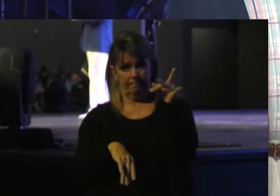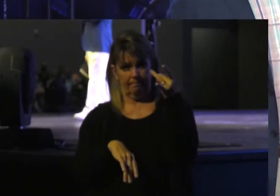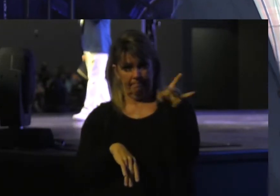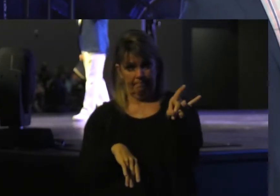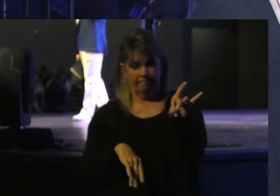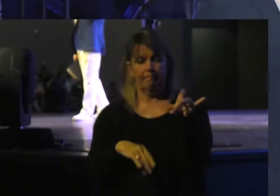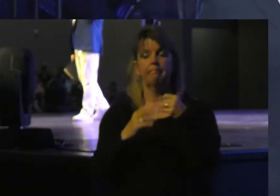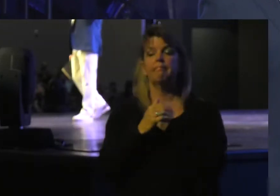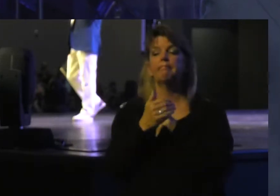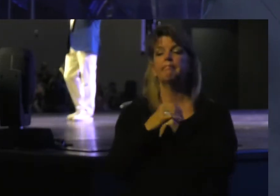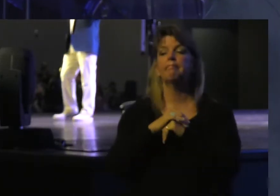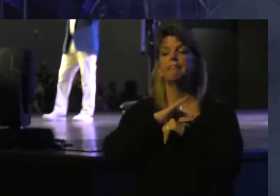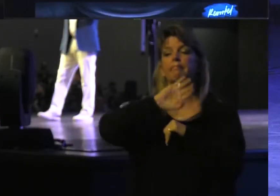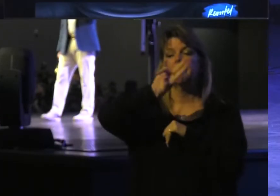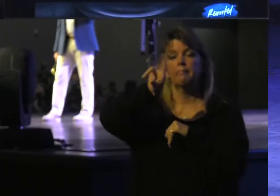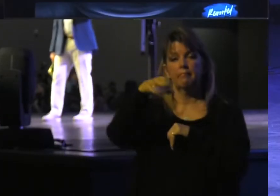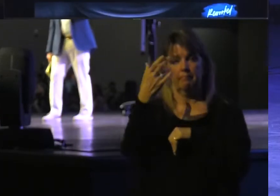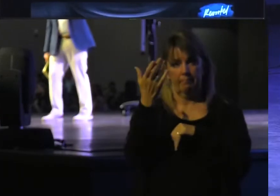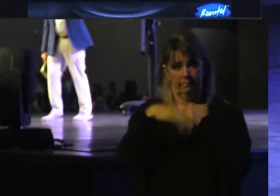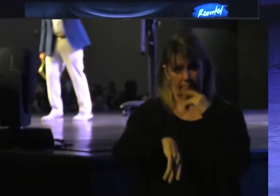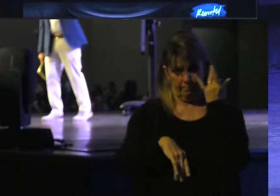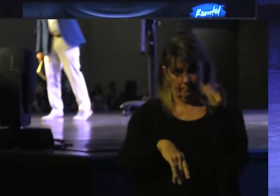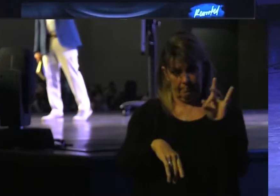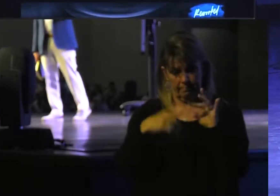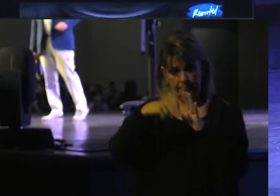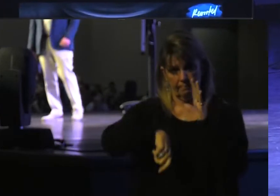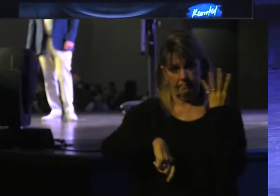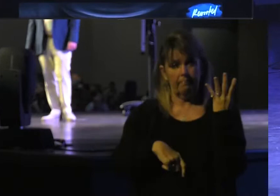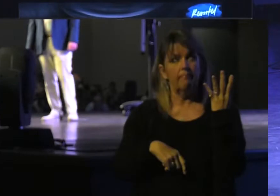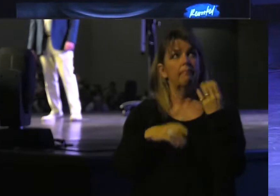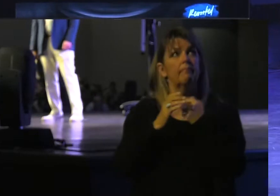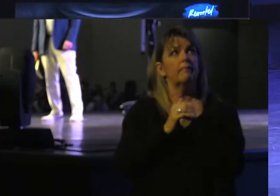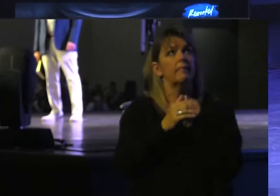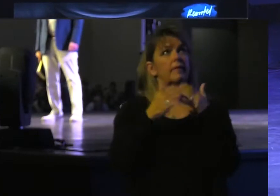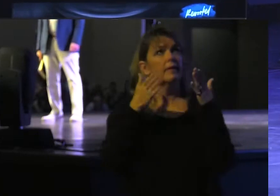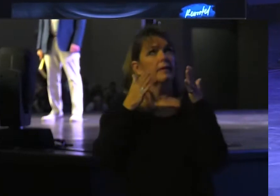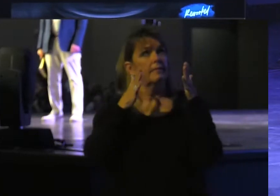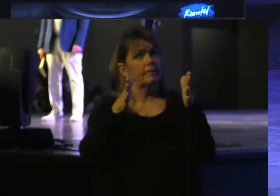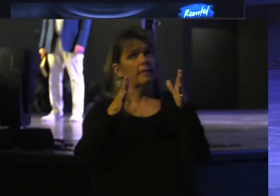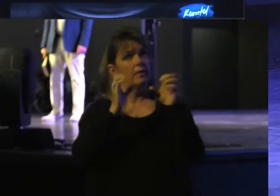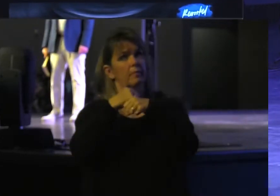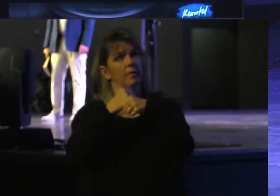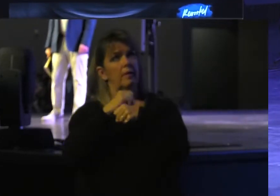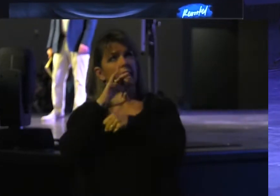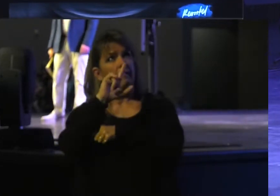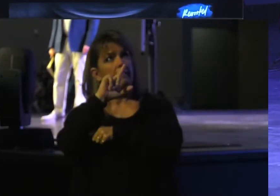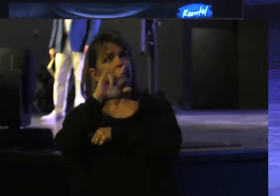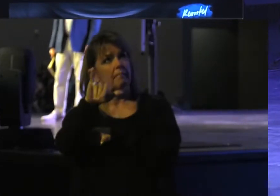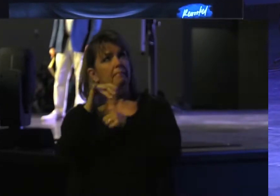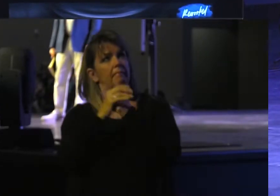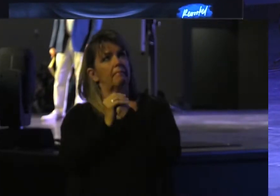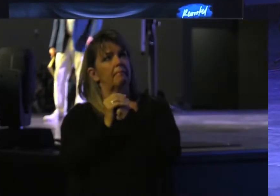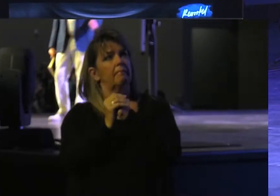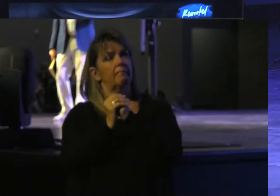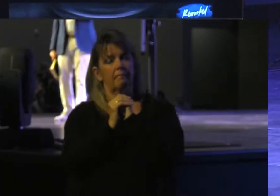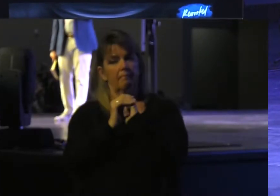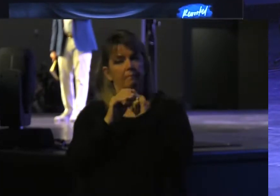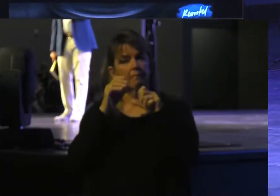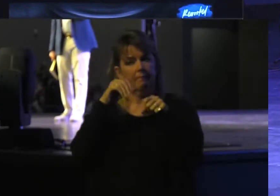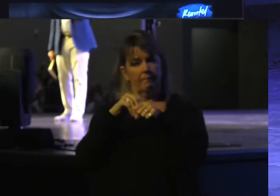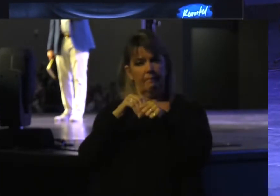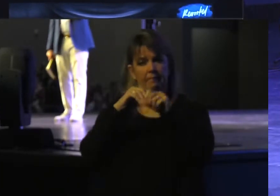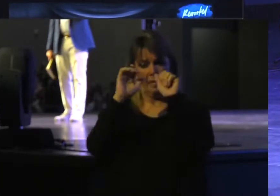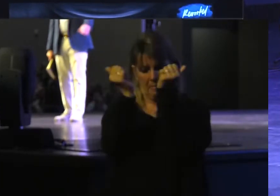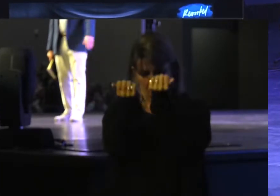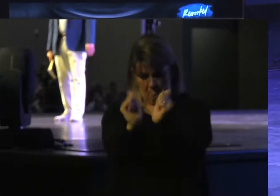In Jeremiah chapter 18, verse 4, the Bible says, And the vessel he was making of clay was spoiled in the potter's hand, and he